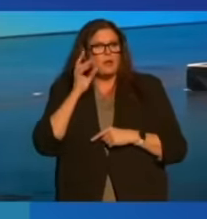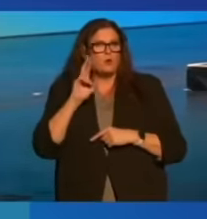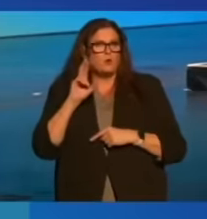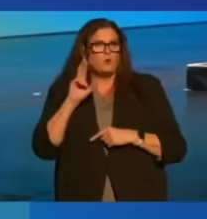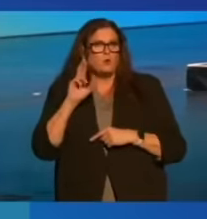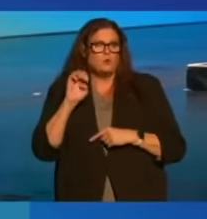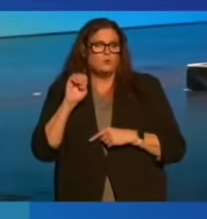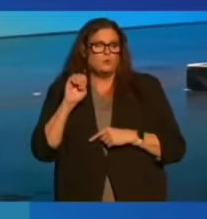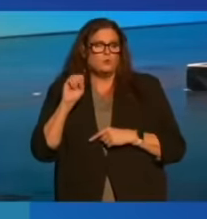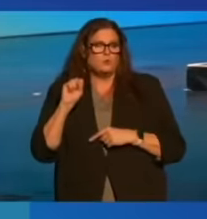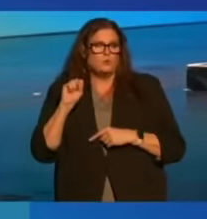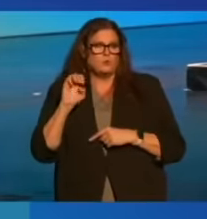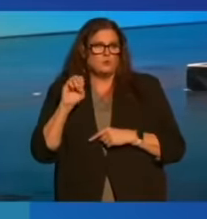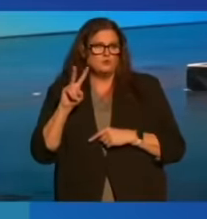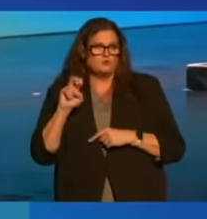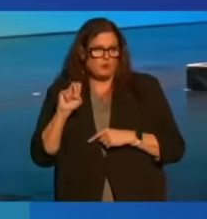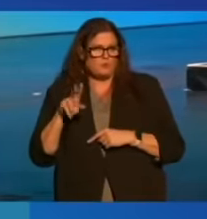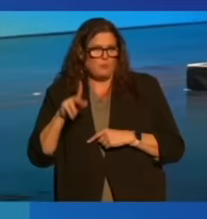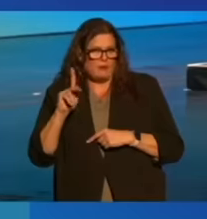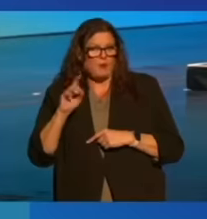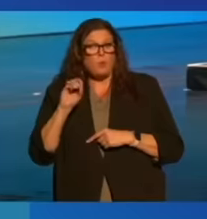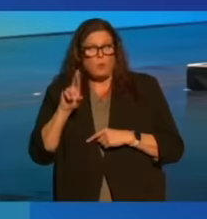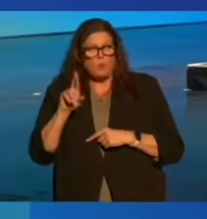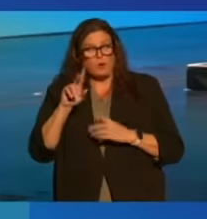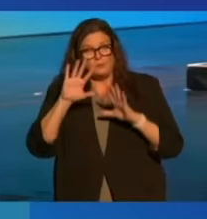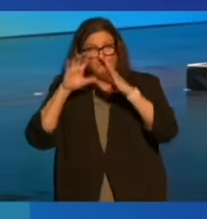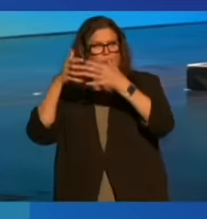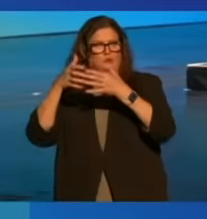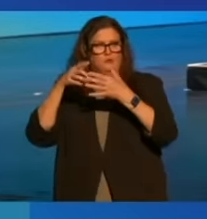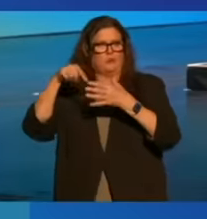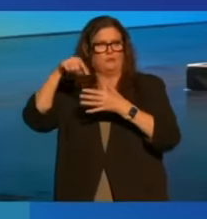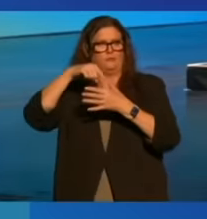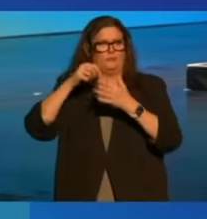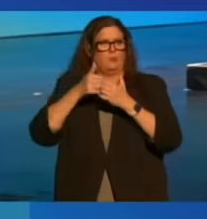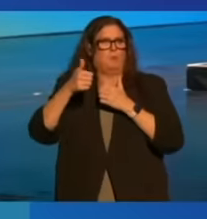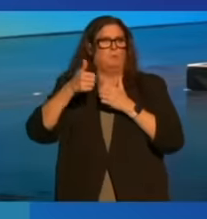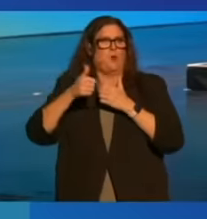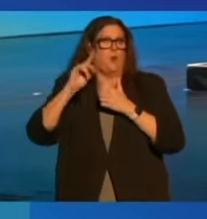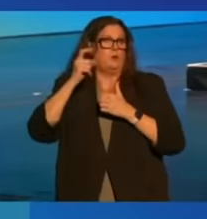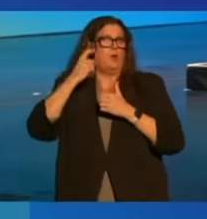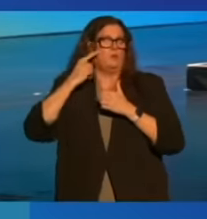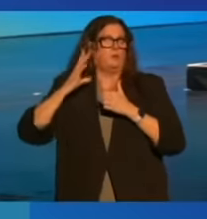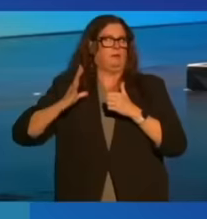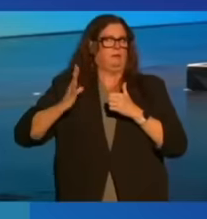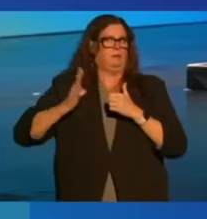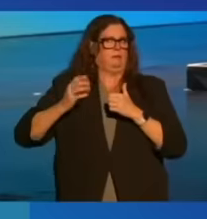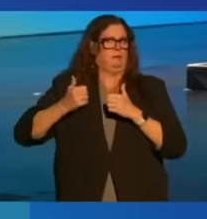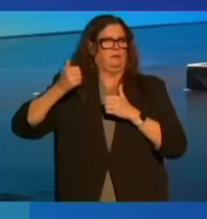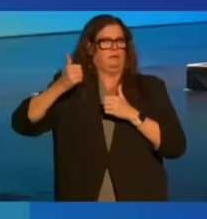a bunch of remote government officials.